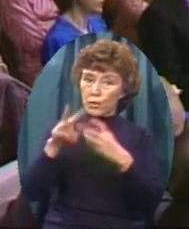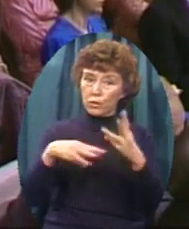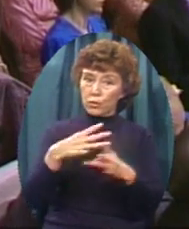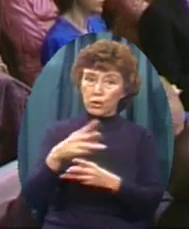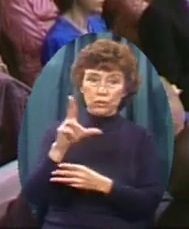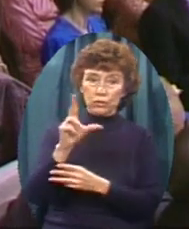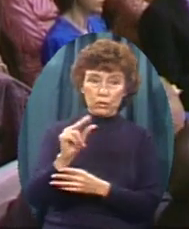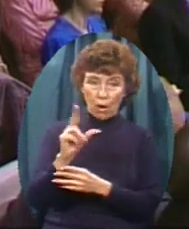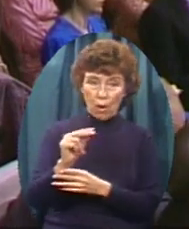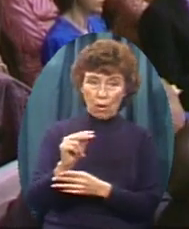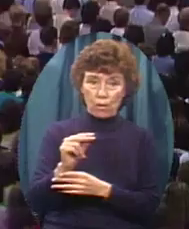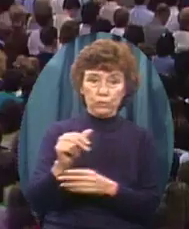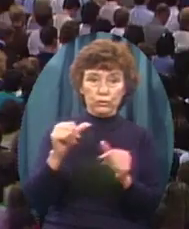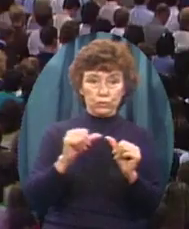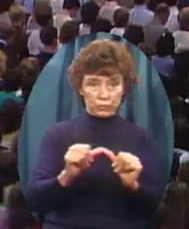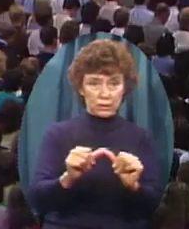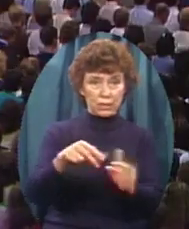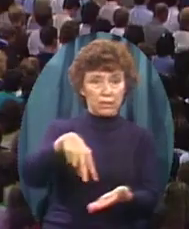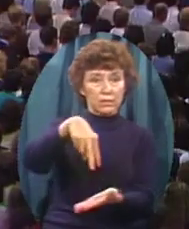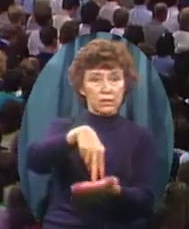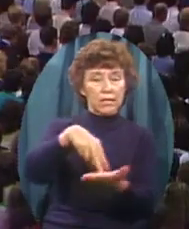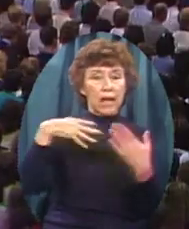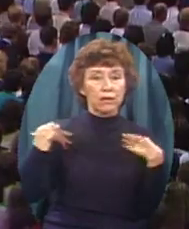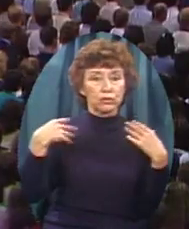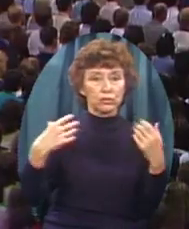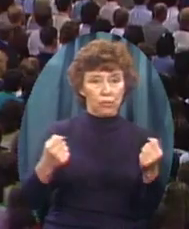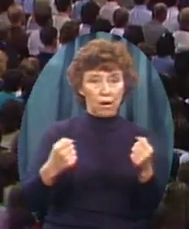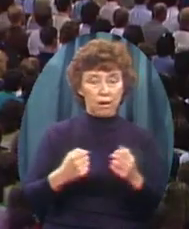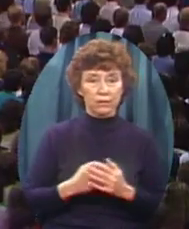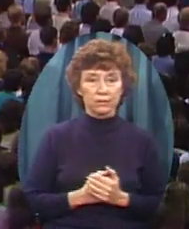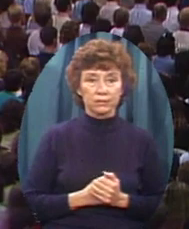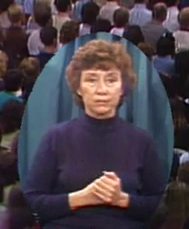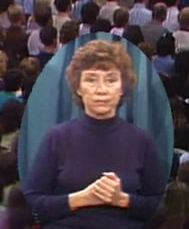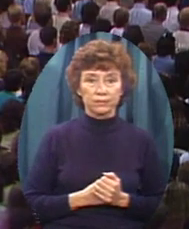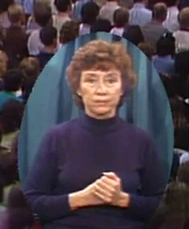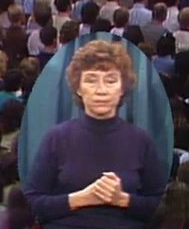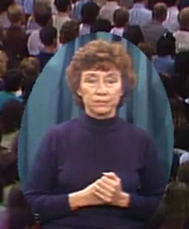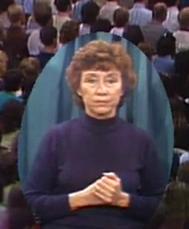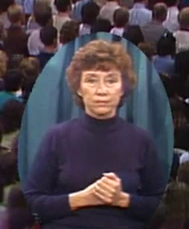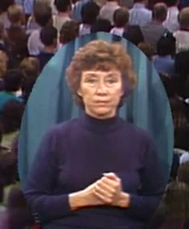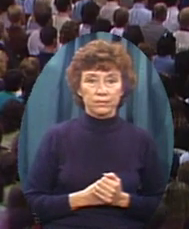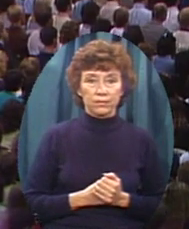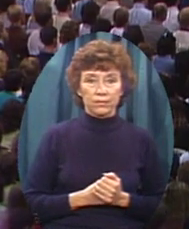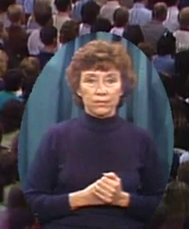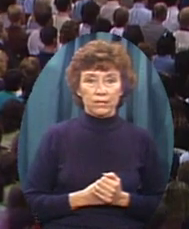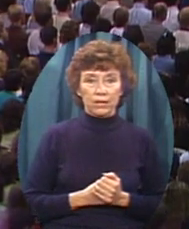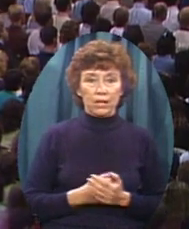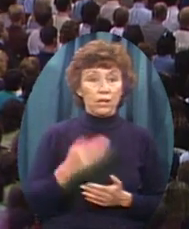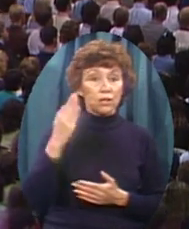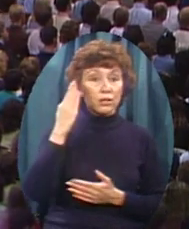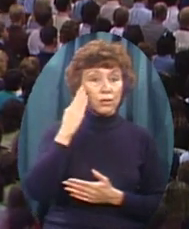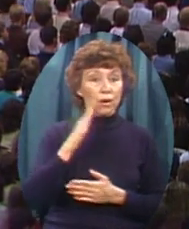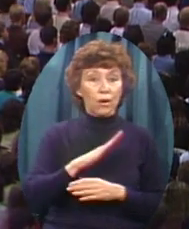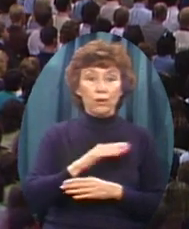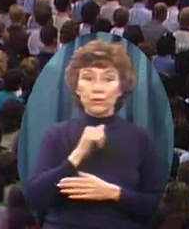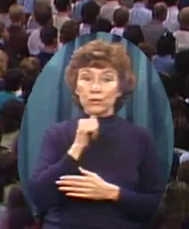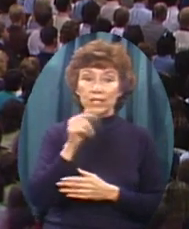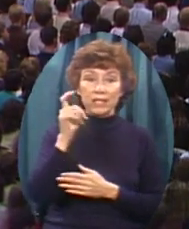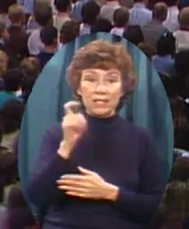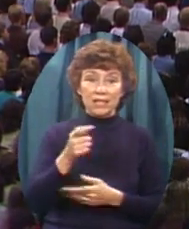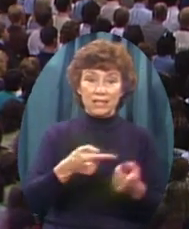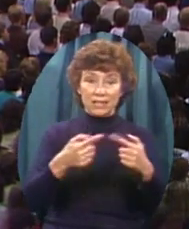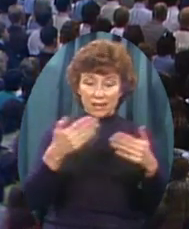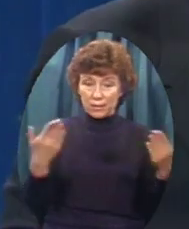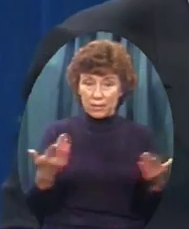Soften your position Don't do it You know You didn't need To come to liberty To learn that You could have gotten That